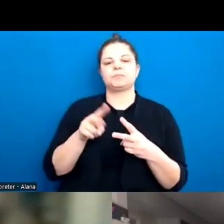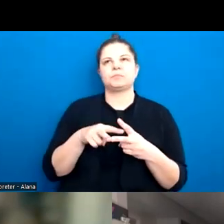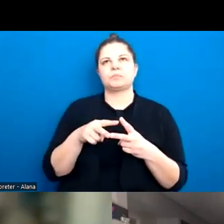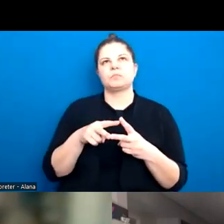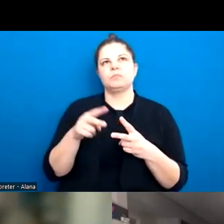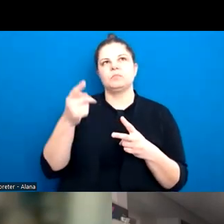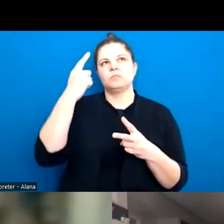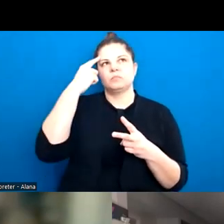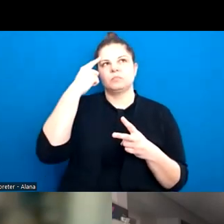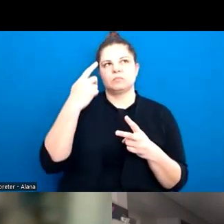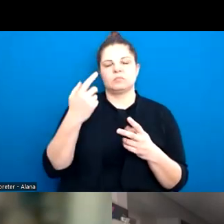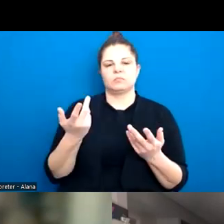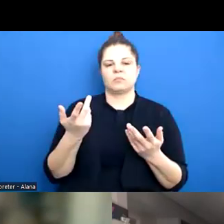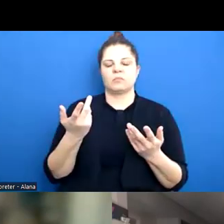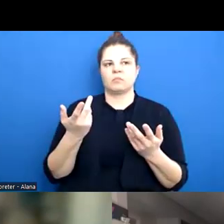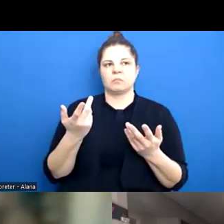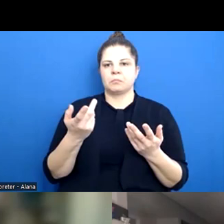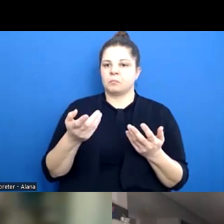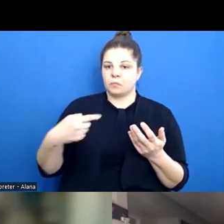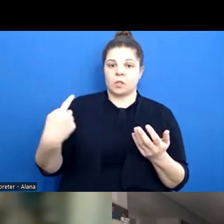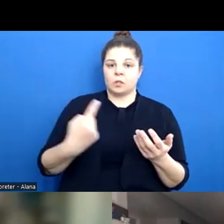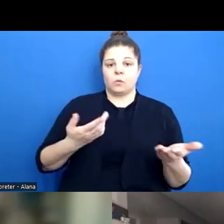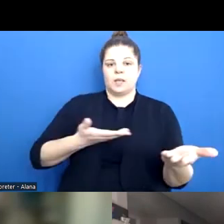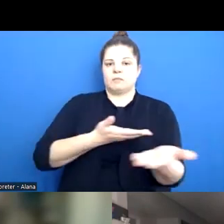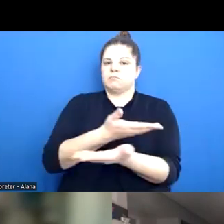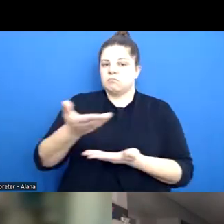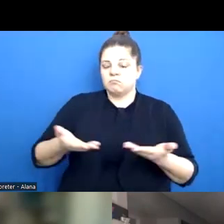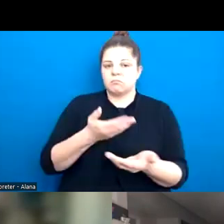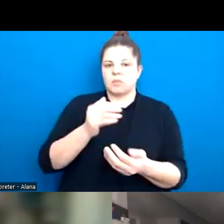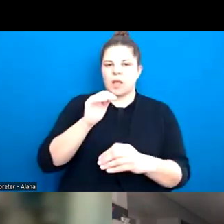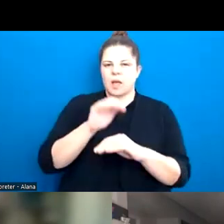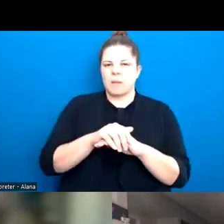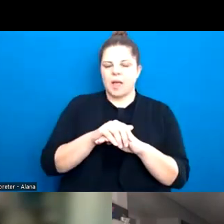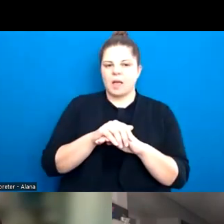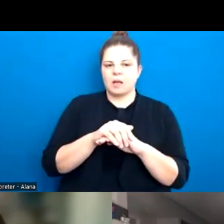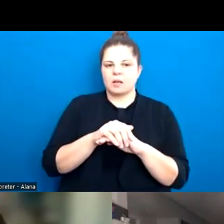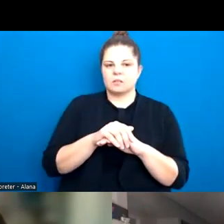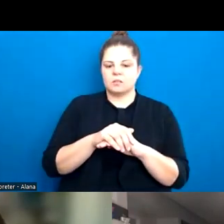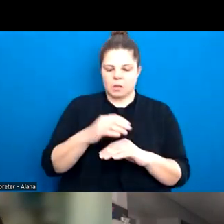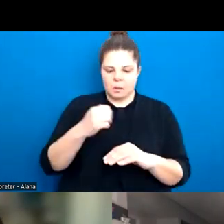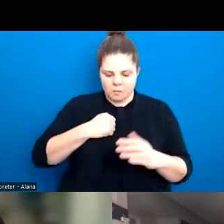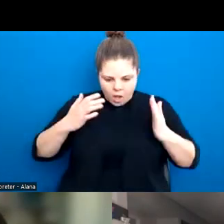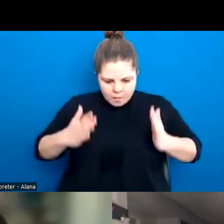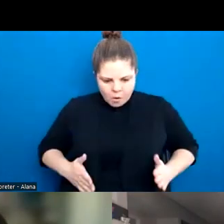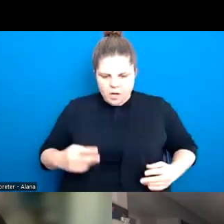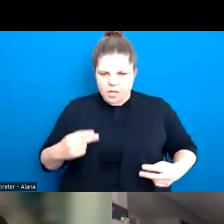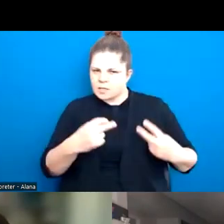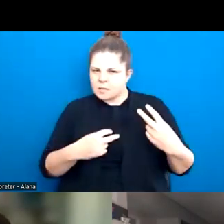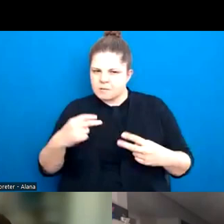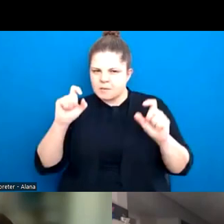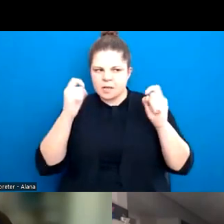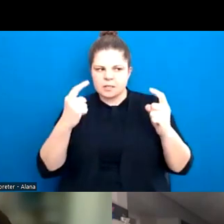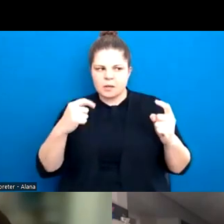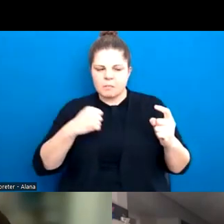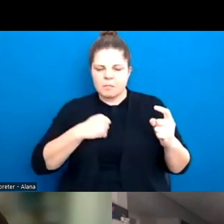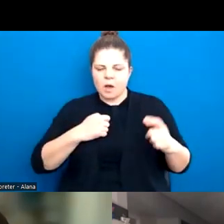we've talked a lot about how we listen to our own body reactions and understand what we might be